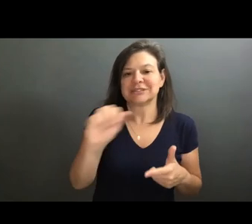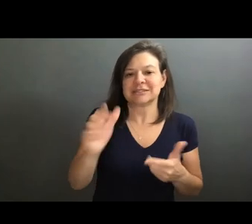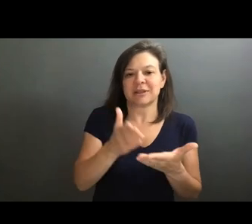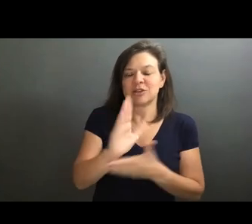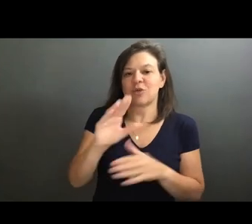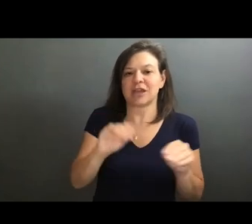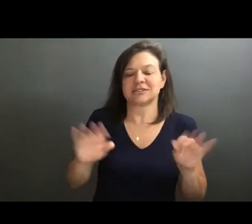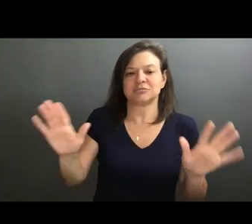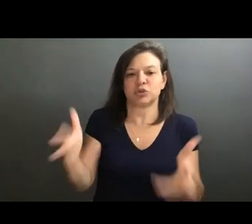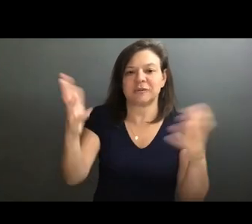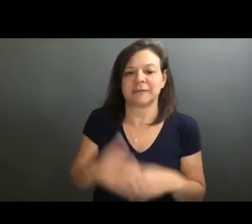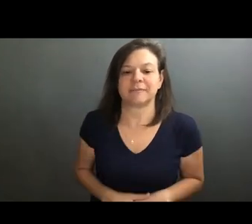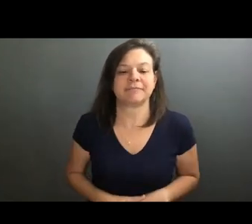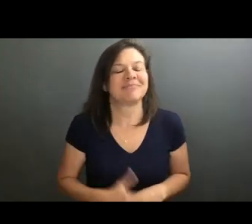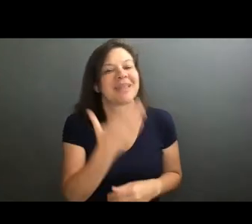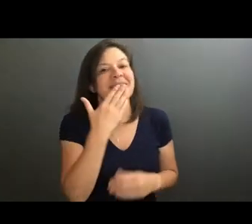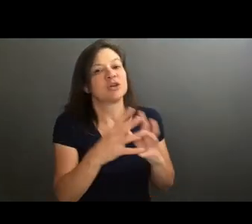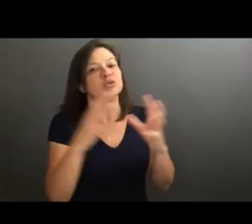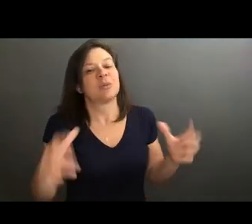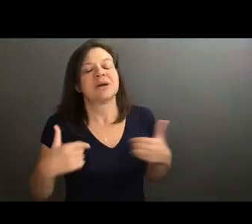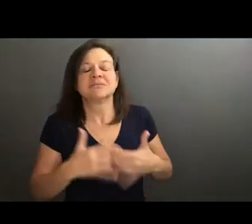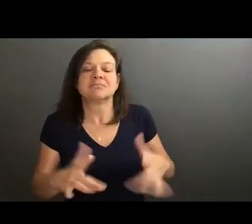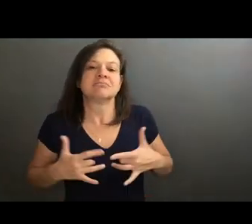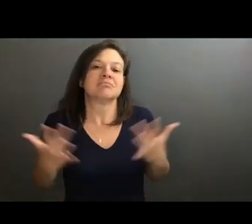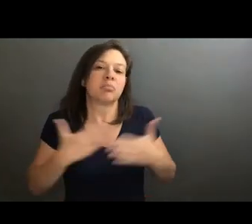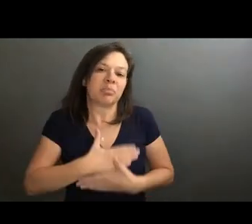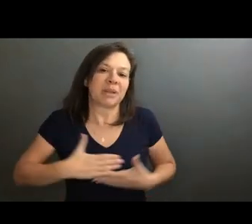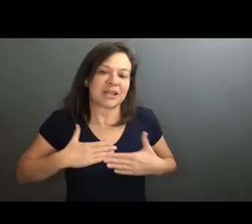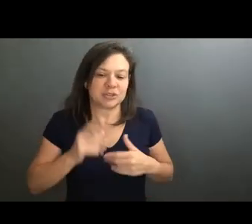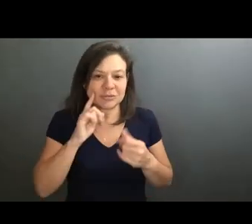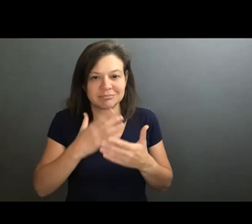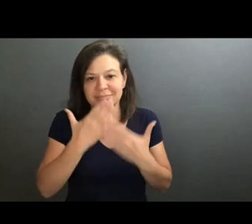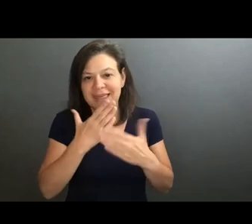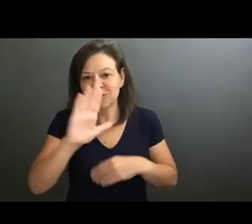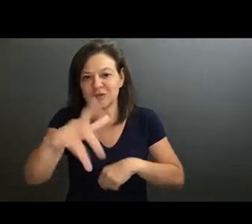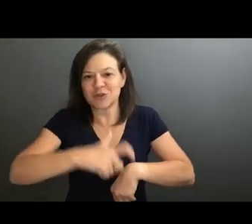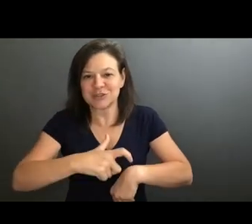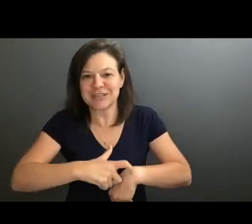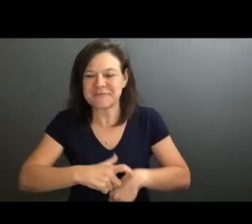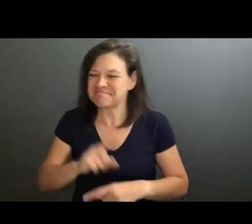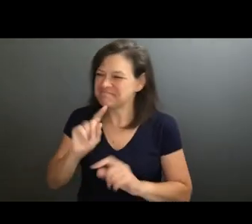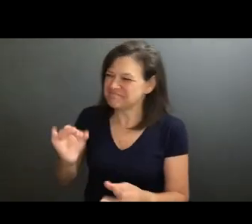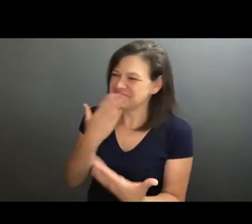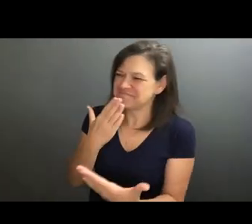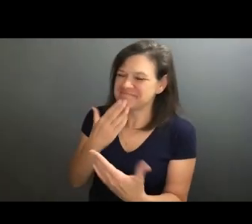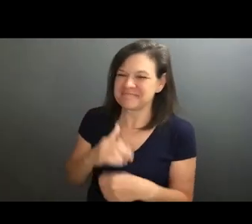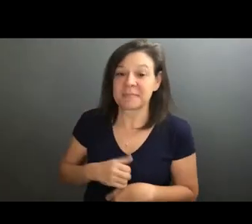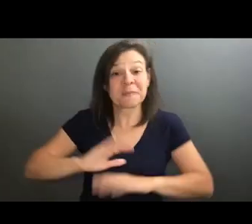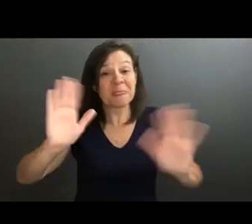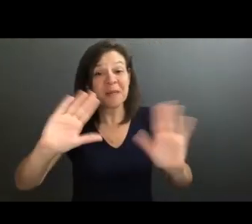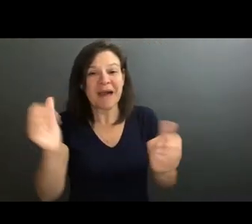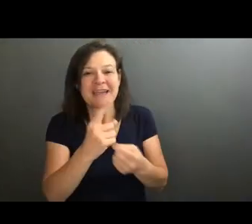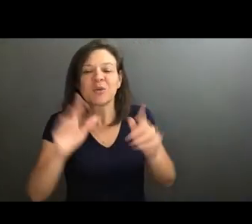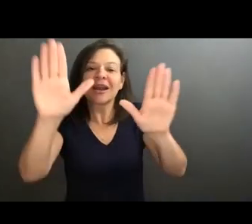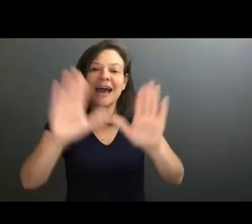Well, thank you so much, Molly. This has been an absolute pleasure. We thank you for your time. Yeah, thank you. All right. Bye,